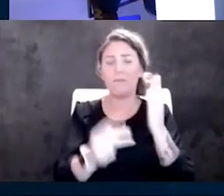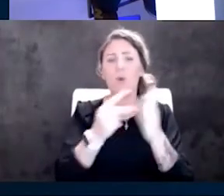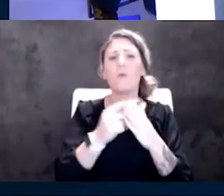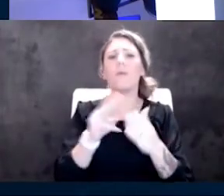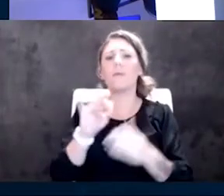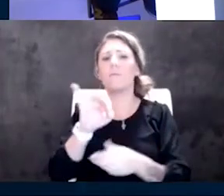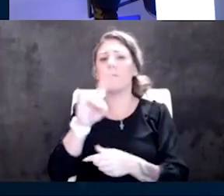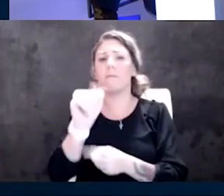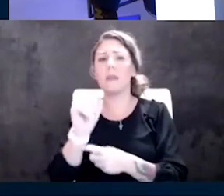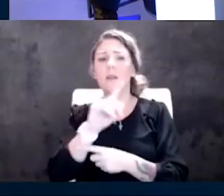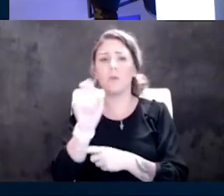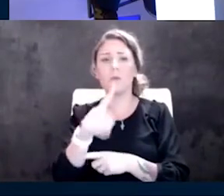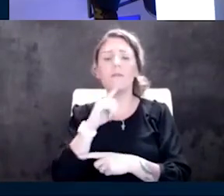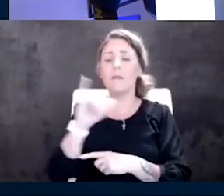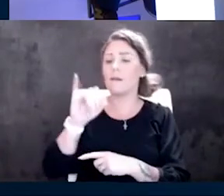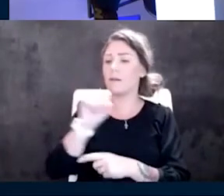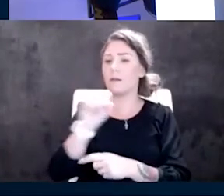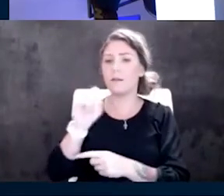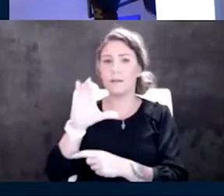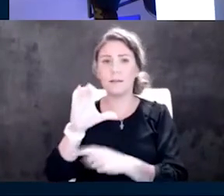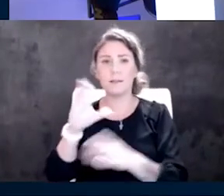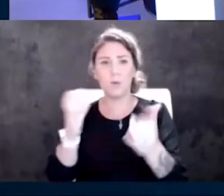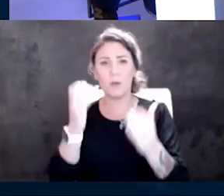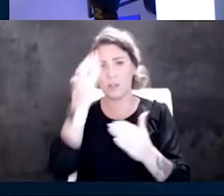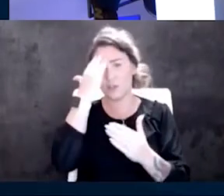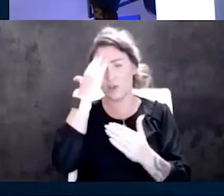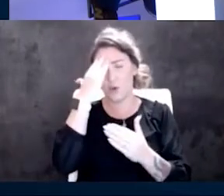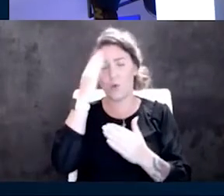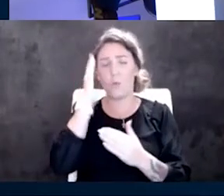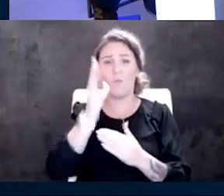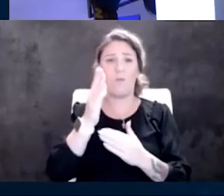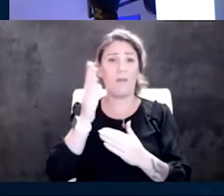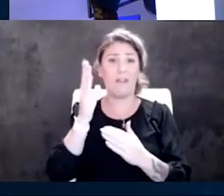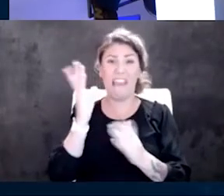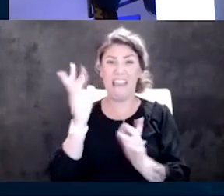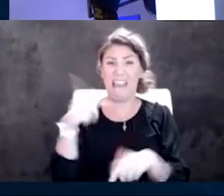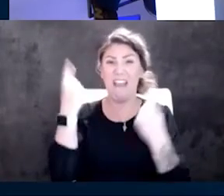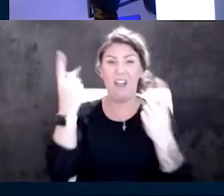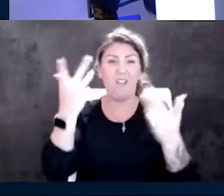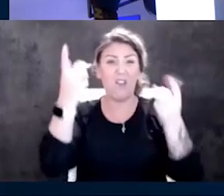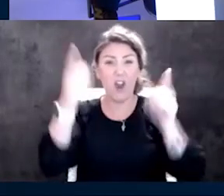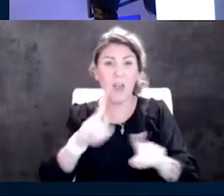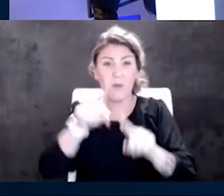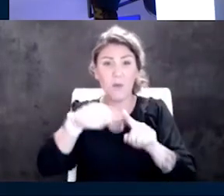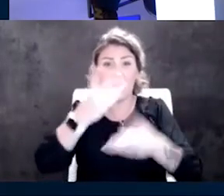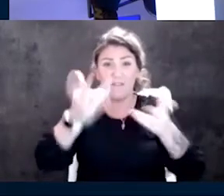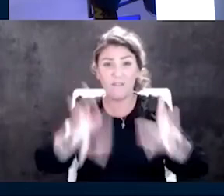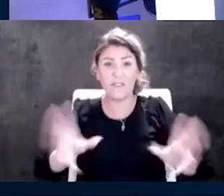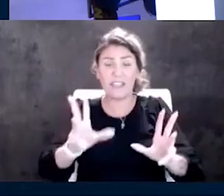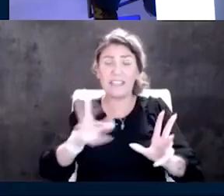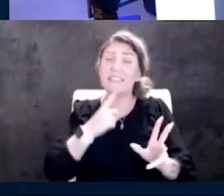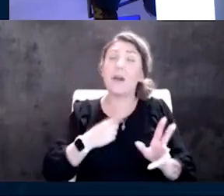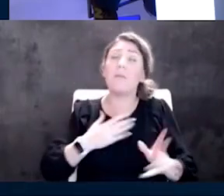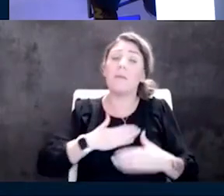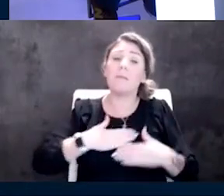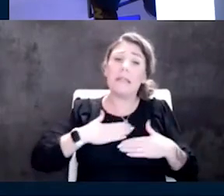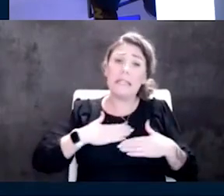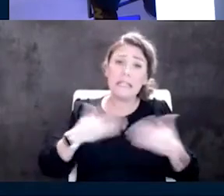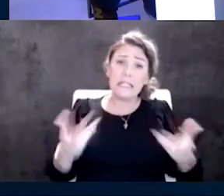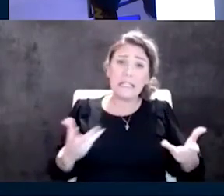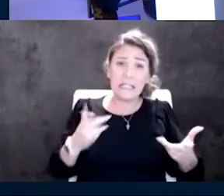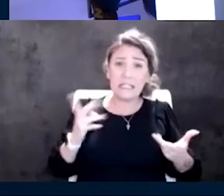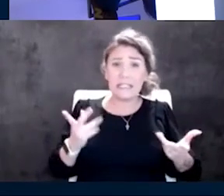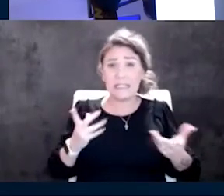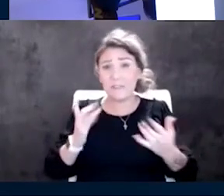with this. Isaac wants to know, will there ever be a time when this is over? Please tell me so. So maybe that could set you up for some final thoughts.